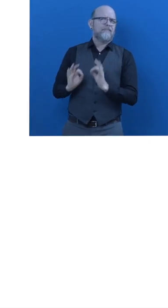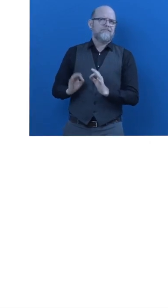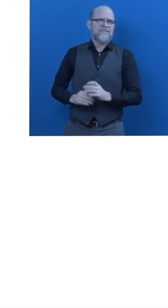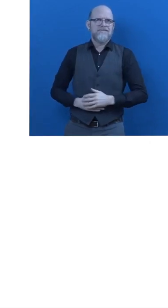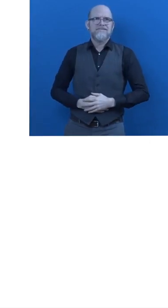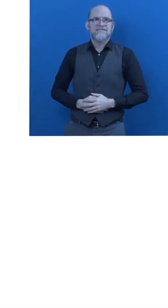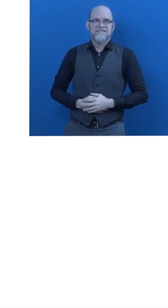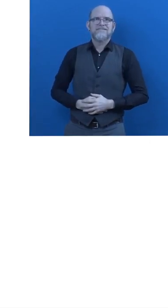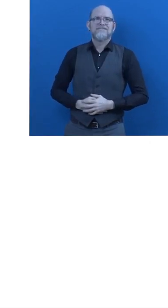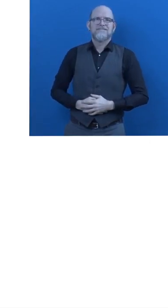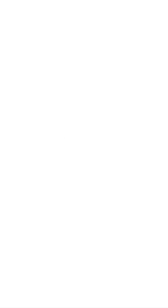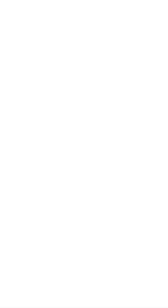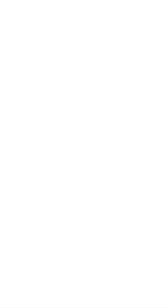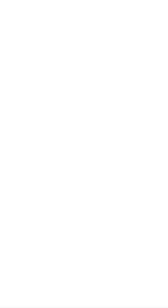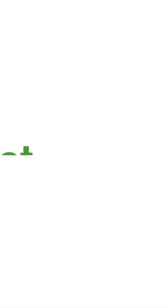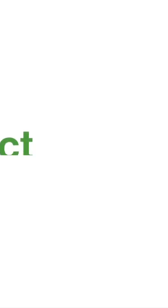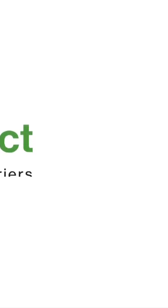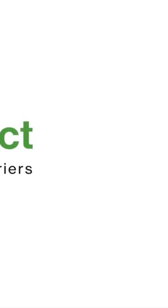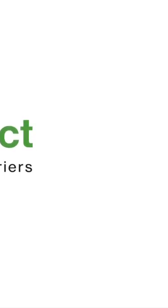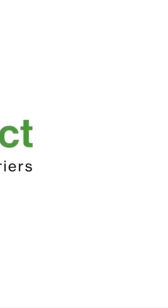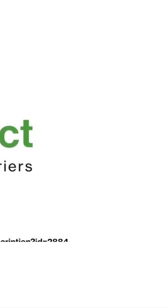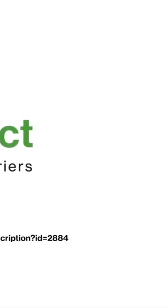Project for a world without barriers. barriers.